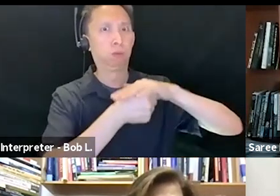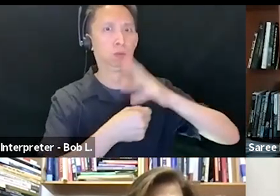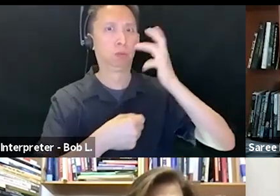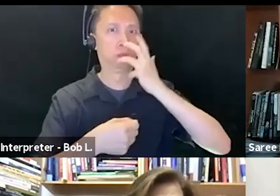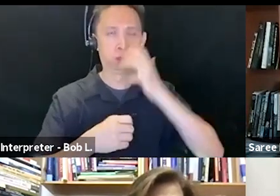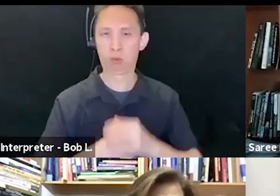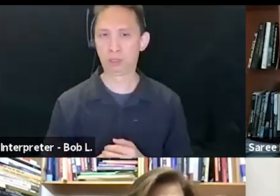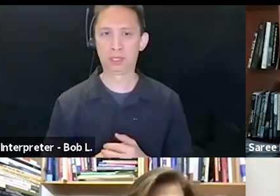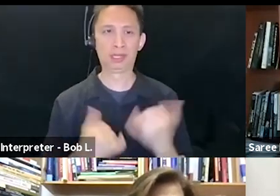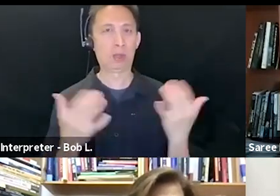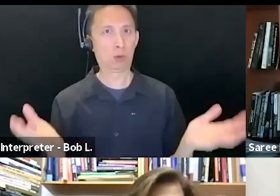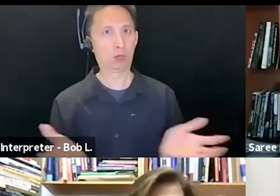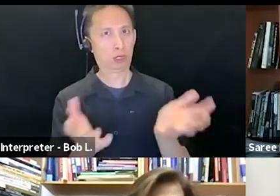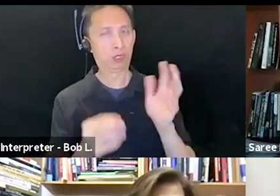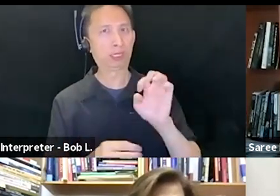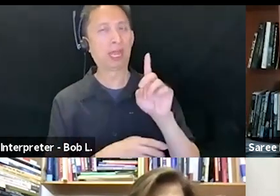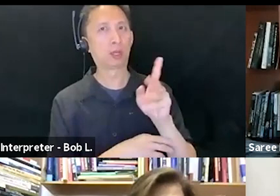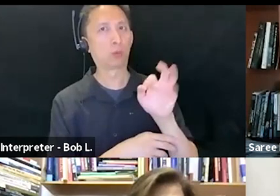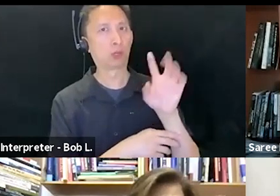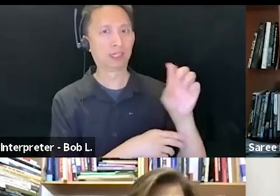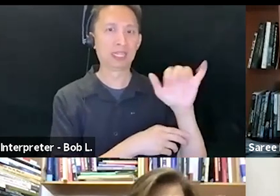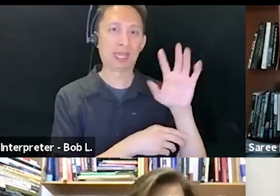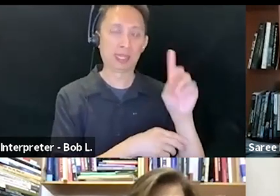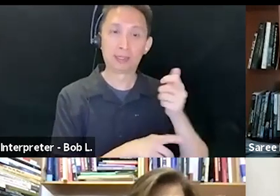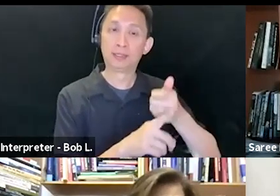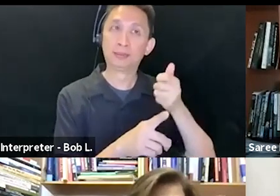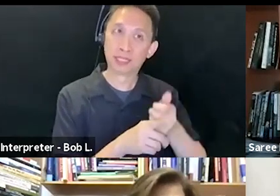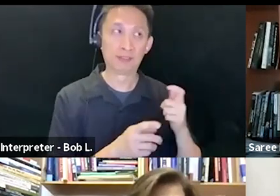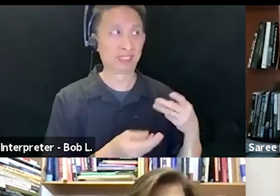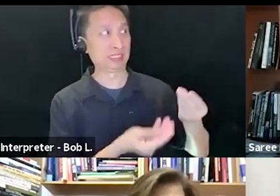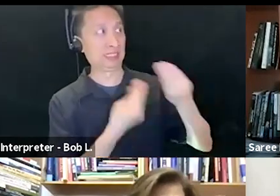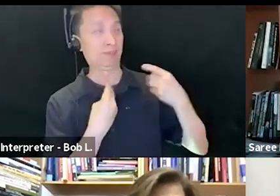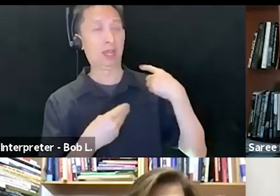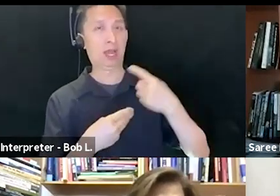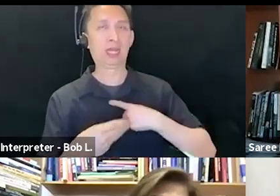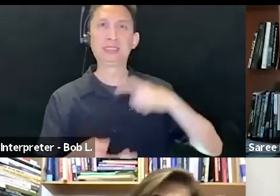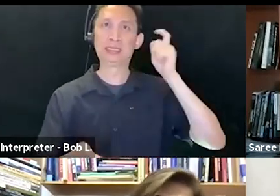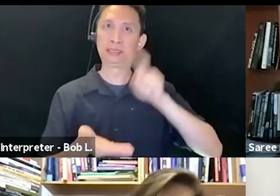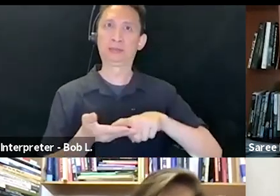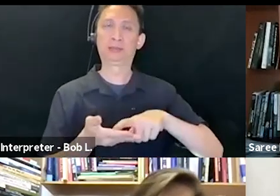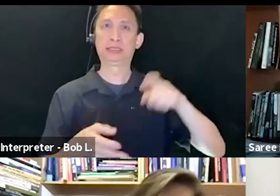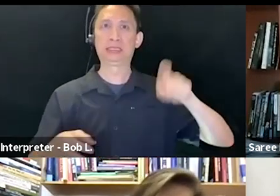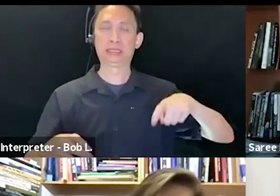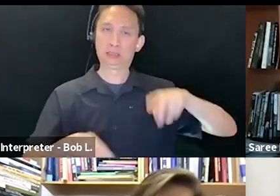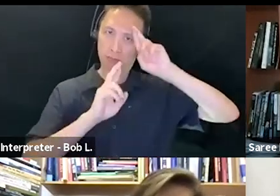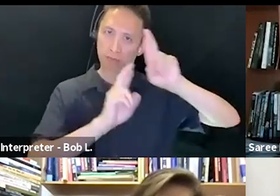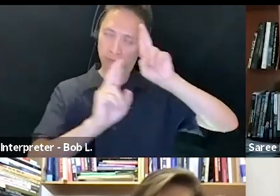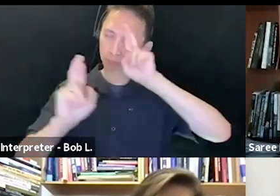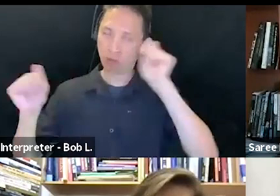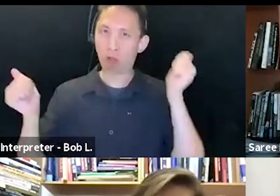example Edward Said has endearingly bequeathed us. I turn now to introduce